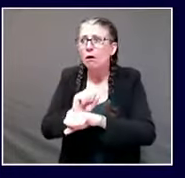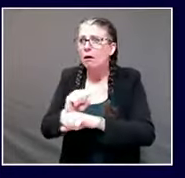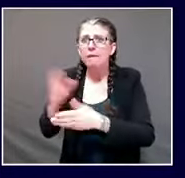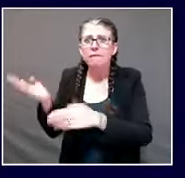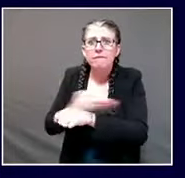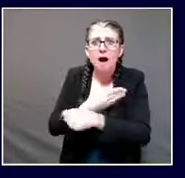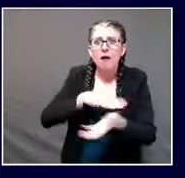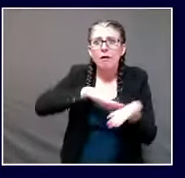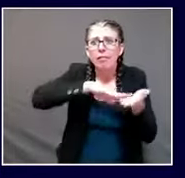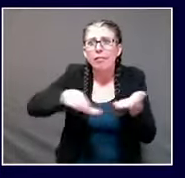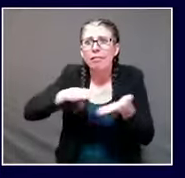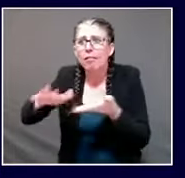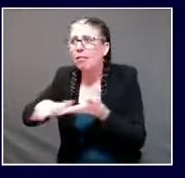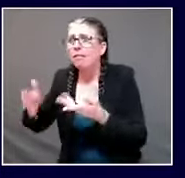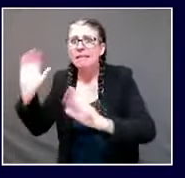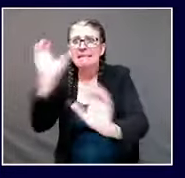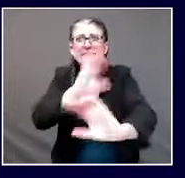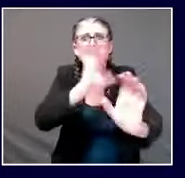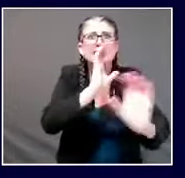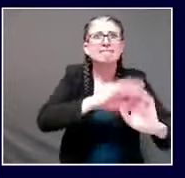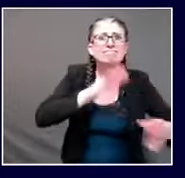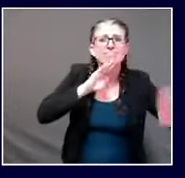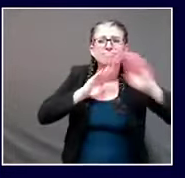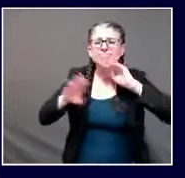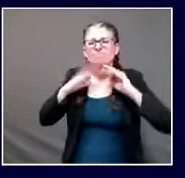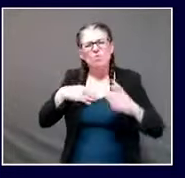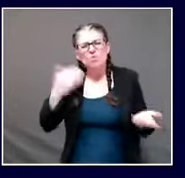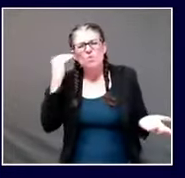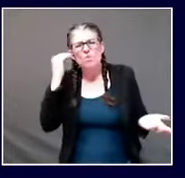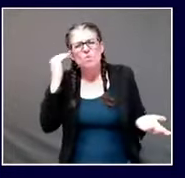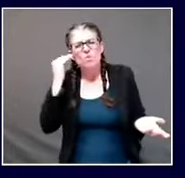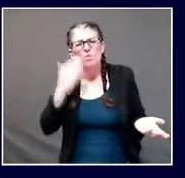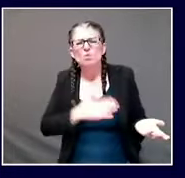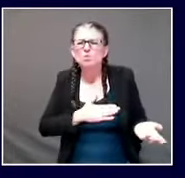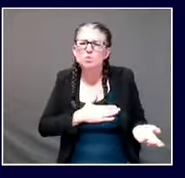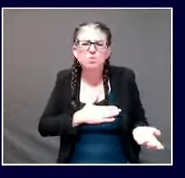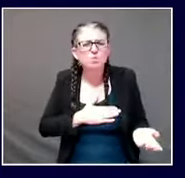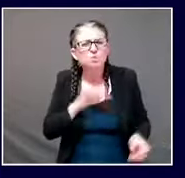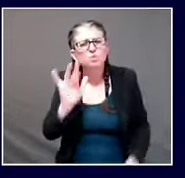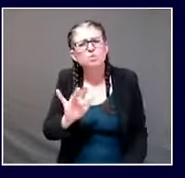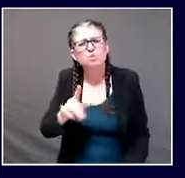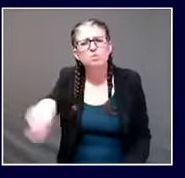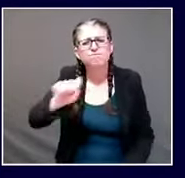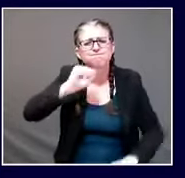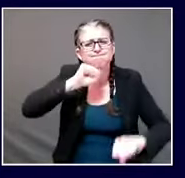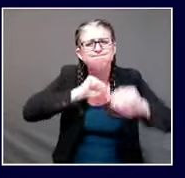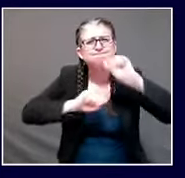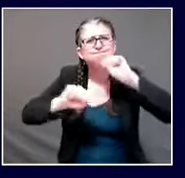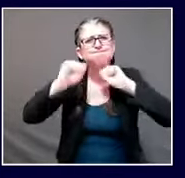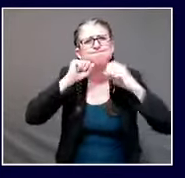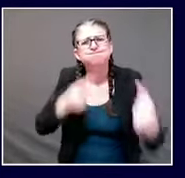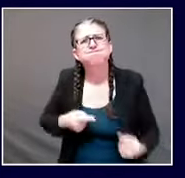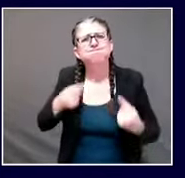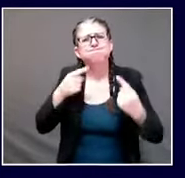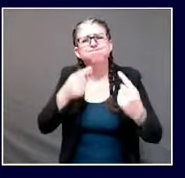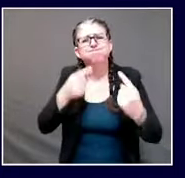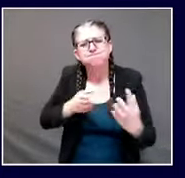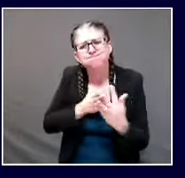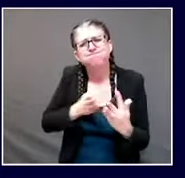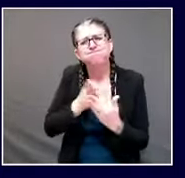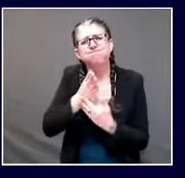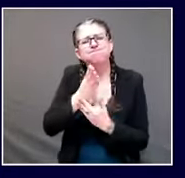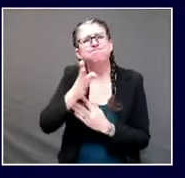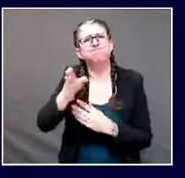Cicero said, quote, is not only the greatest of virtues, but the parent of all others.